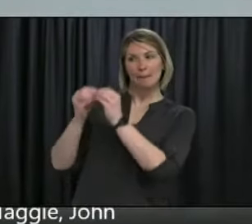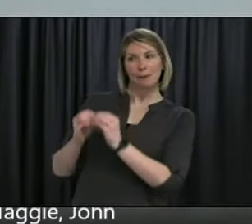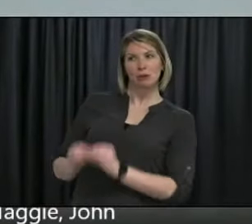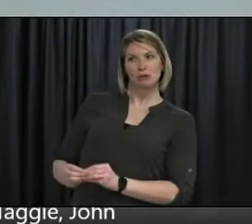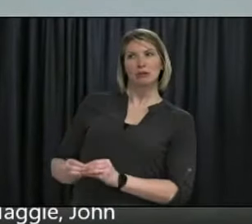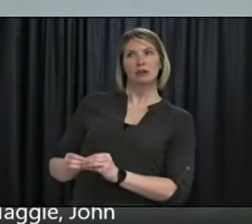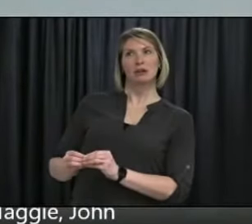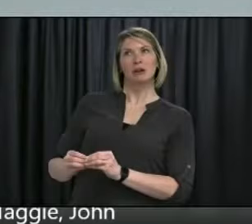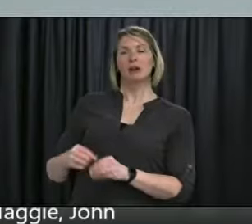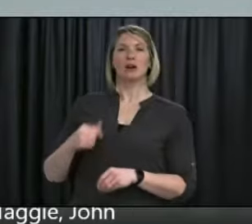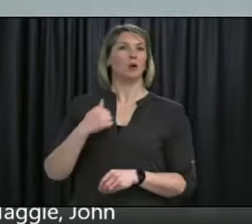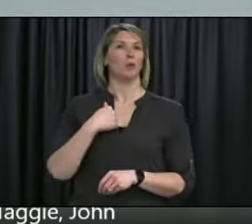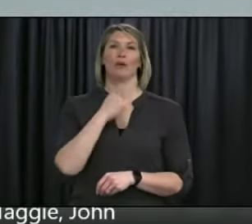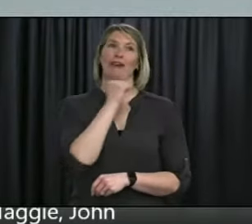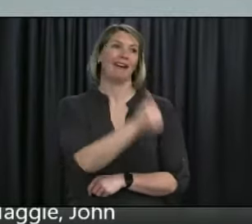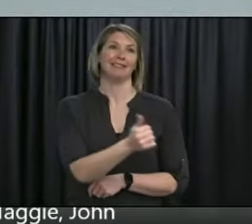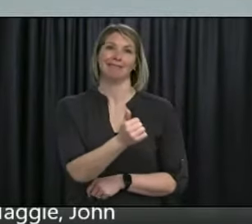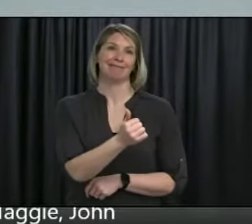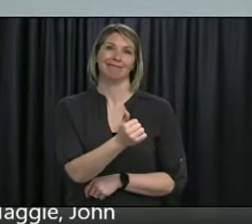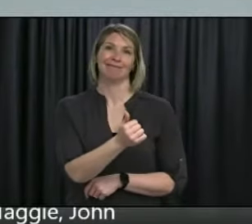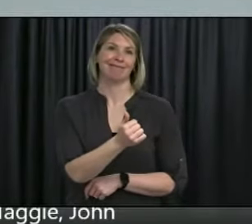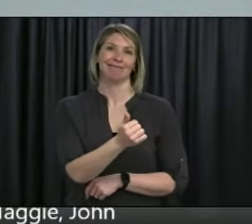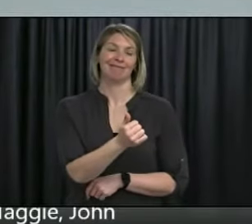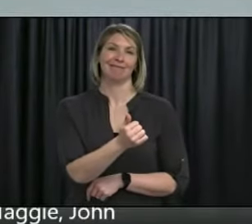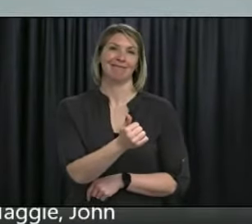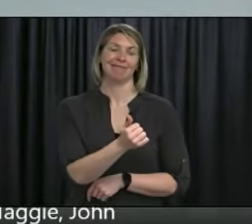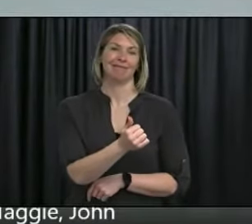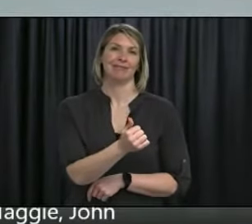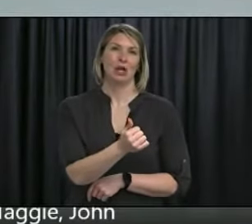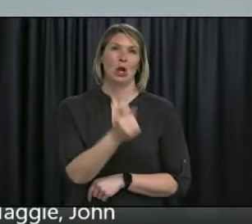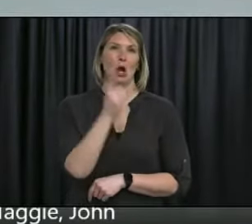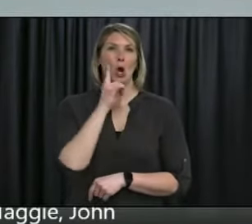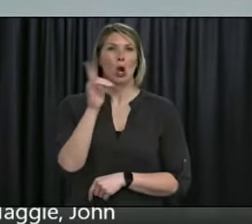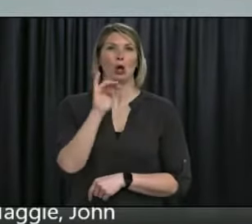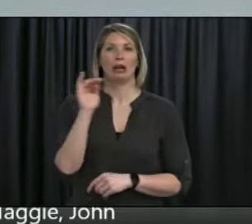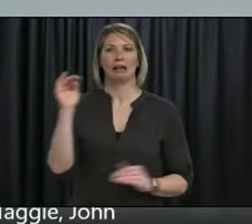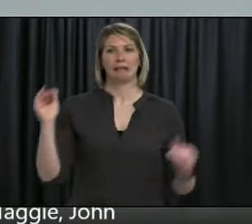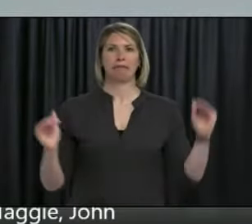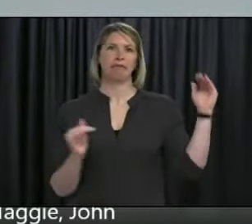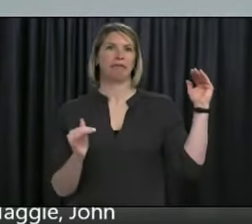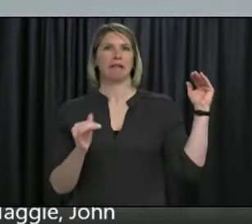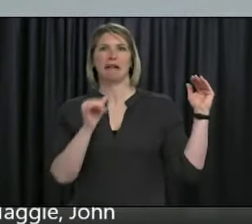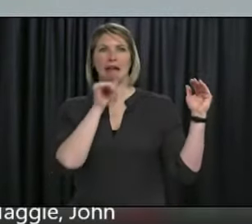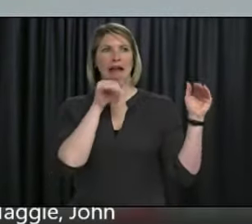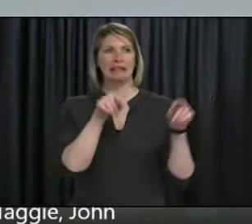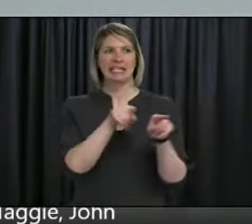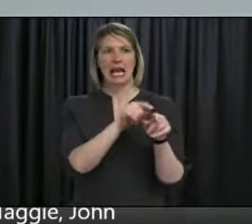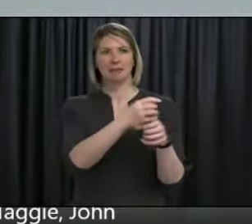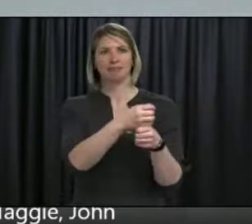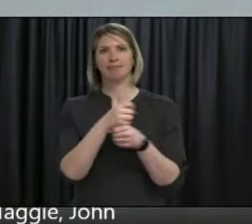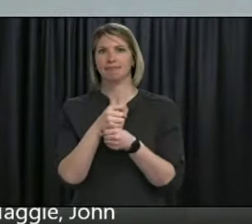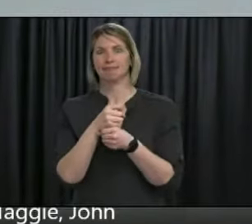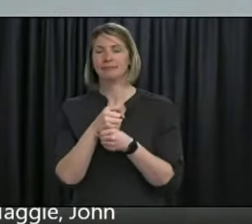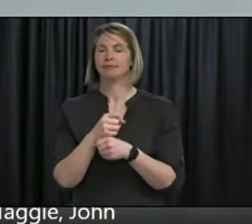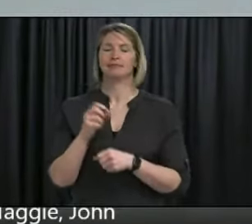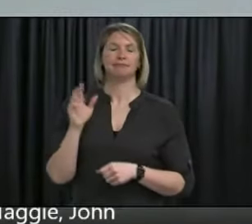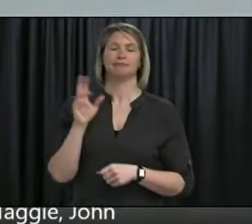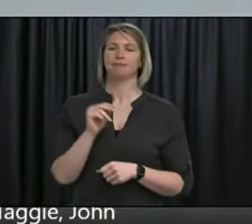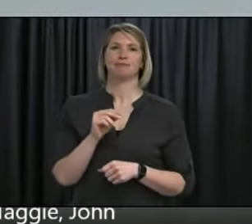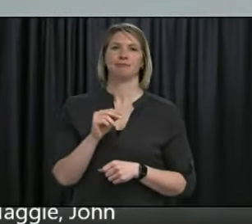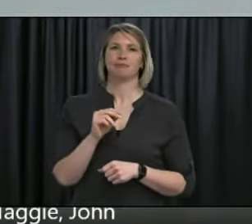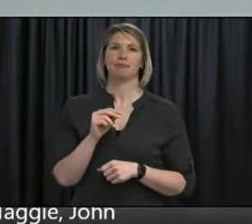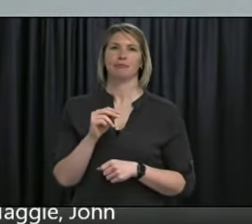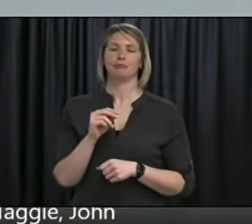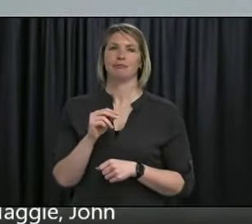I was going to say we're not. A lot of it is down to, uh, a variety of factors. We, for example, I mean, there's a